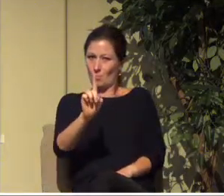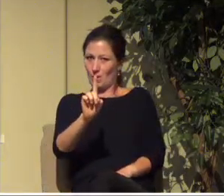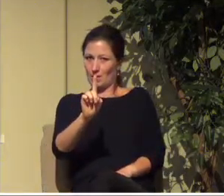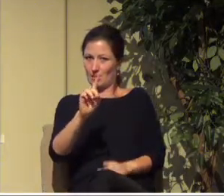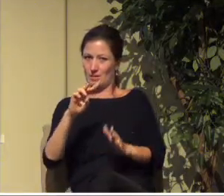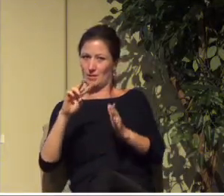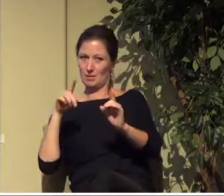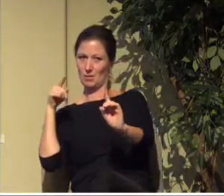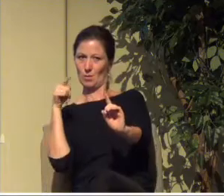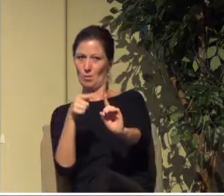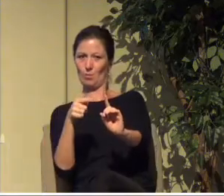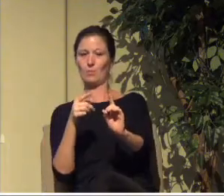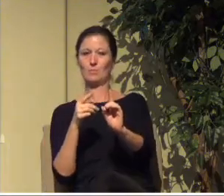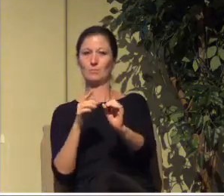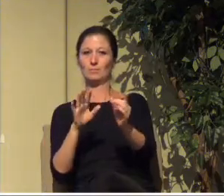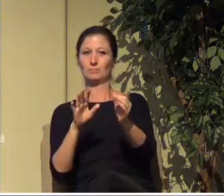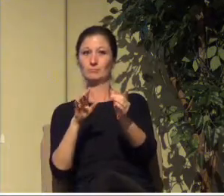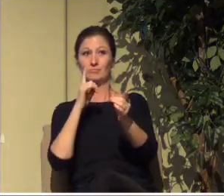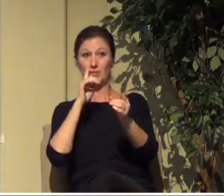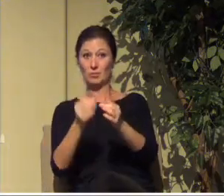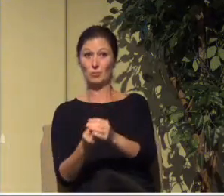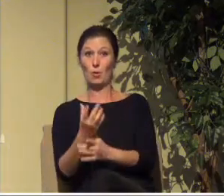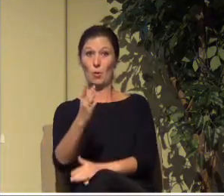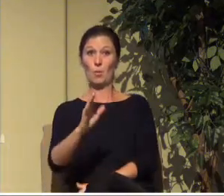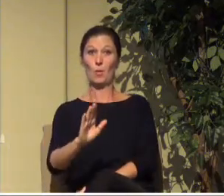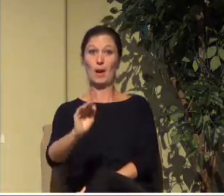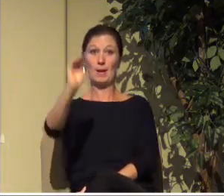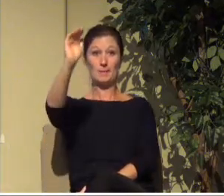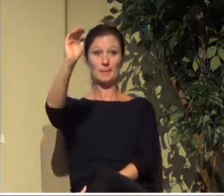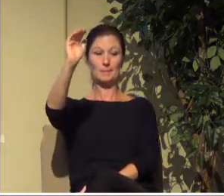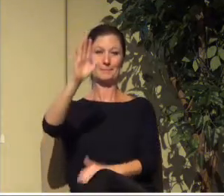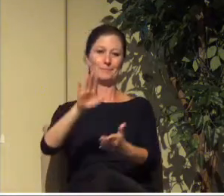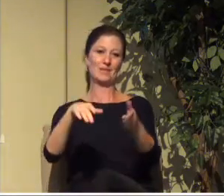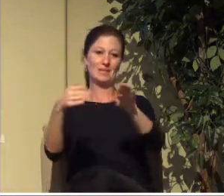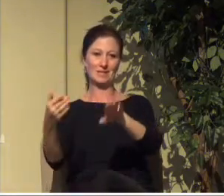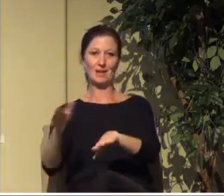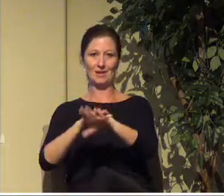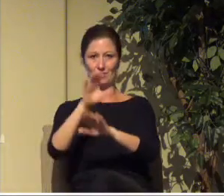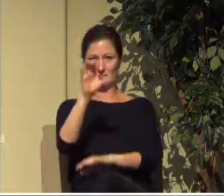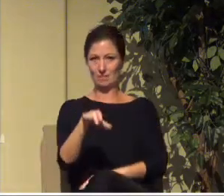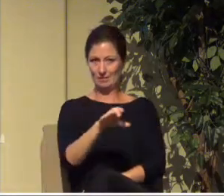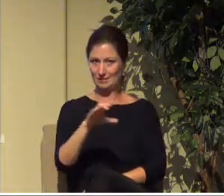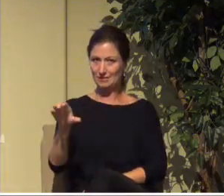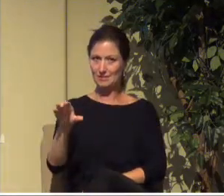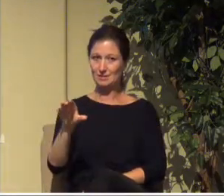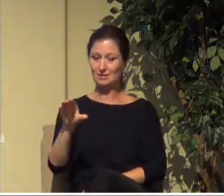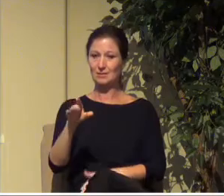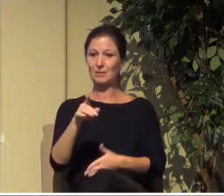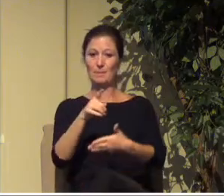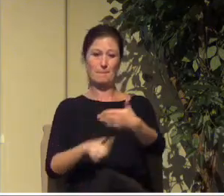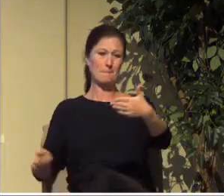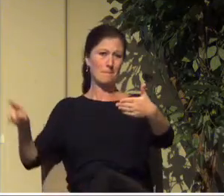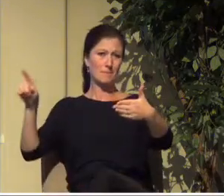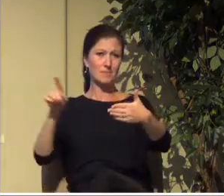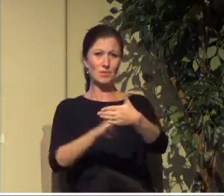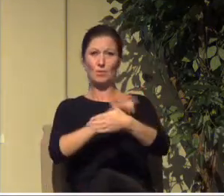to pay for our sins. But not only to pray to pay for our sins but also to restore all of creation.